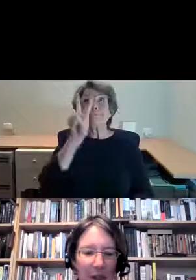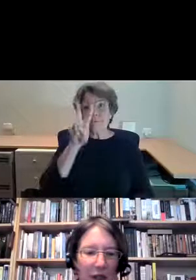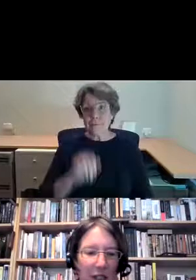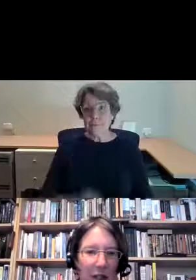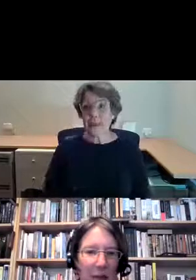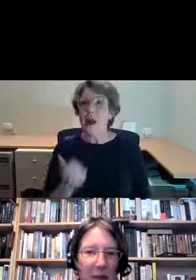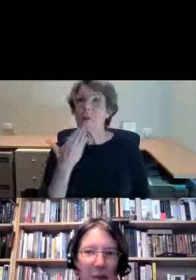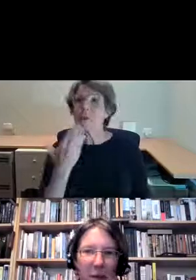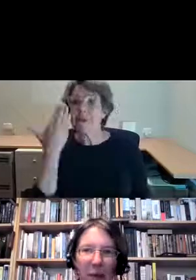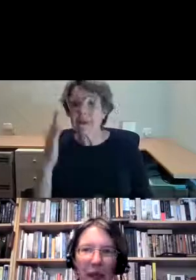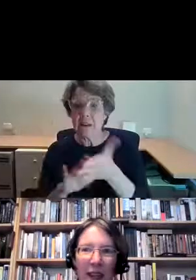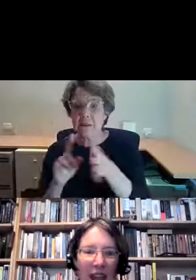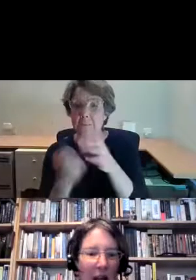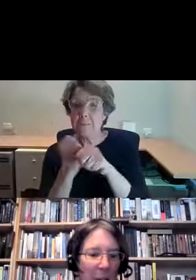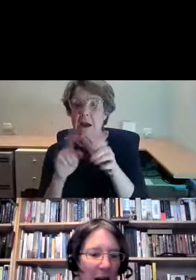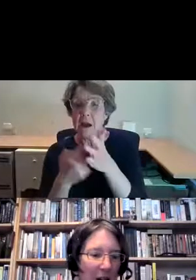Margaret Betteridge.